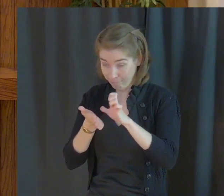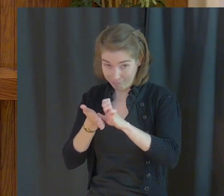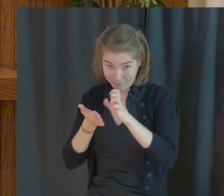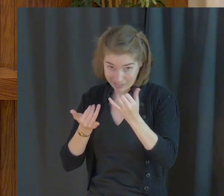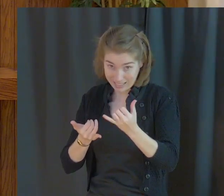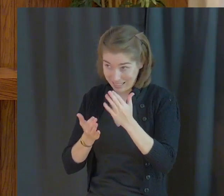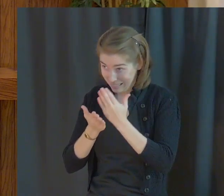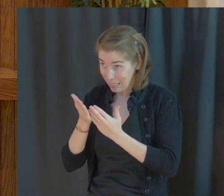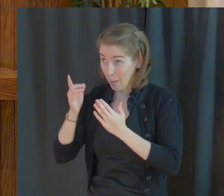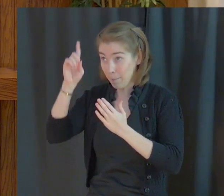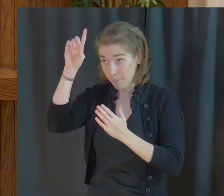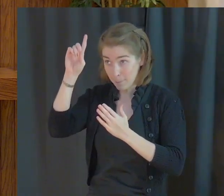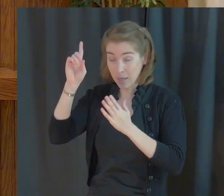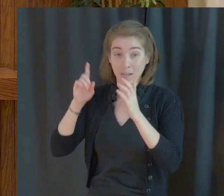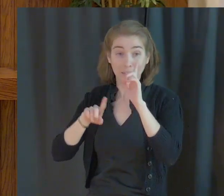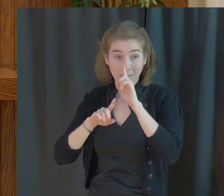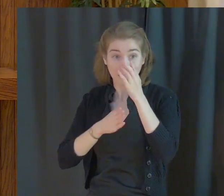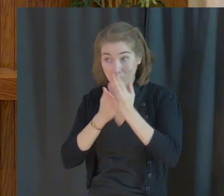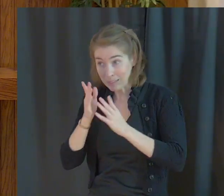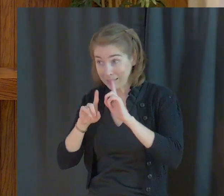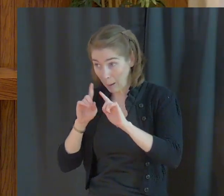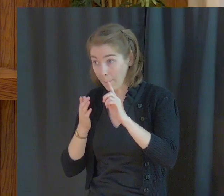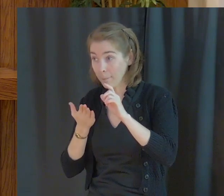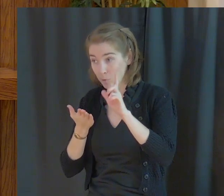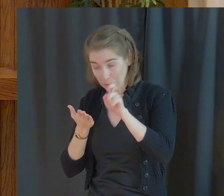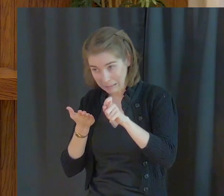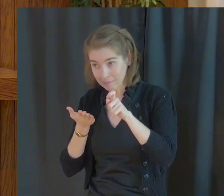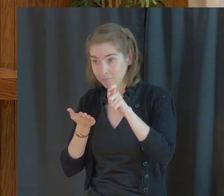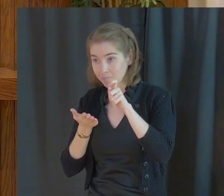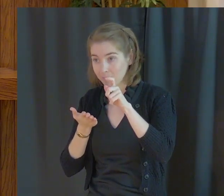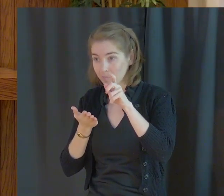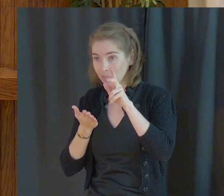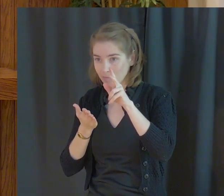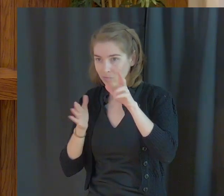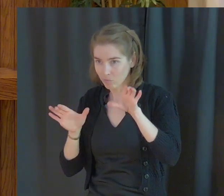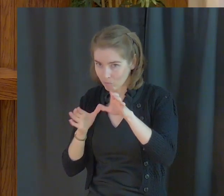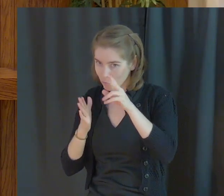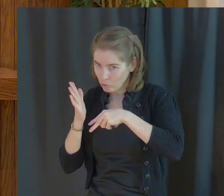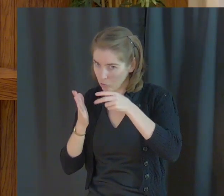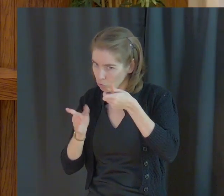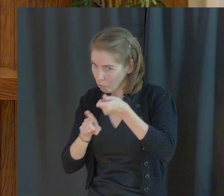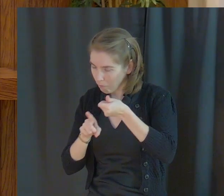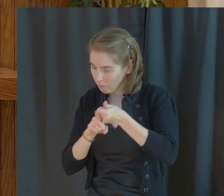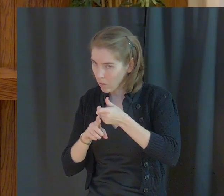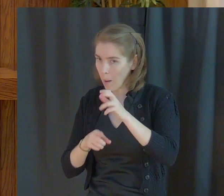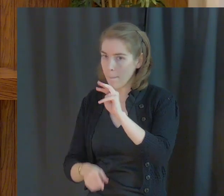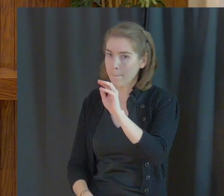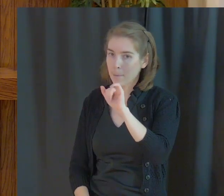Some are on the screen some are in your word. So open your Bibles to Matthew chapter 6